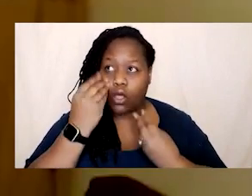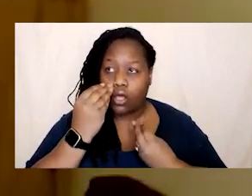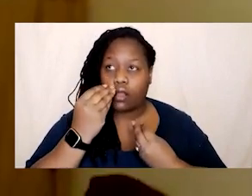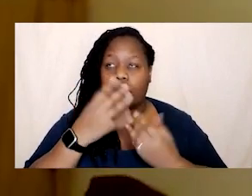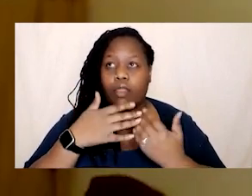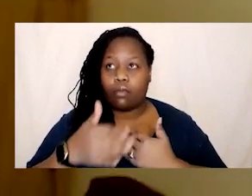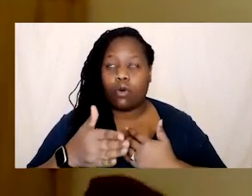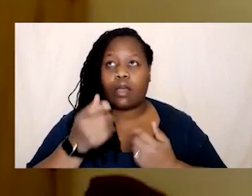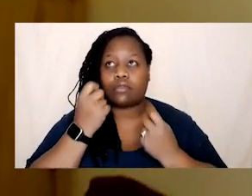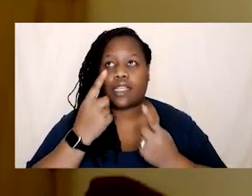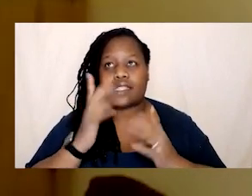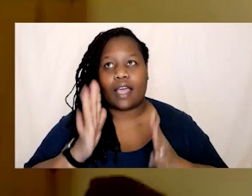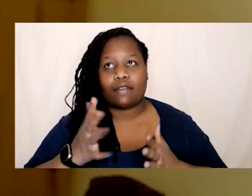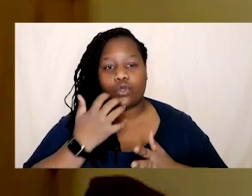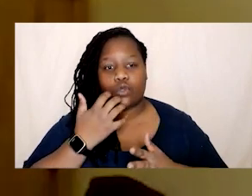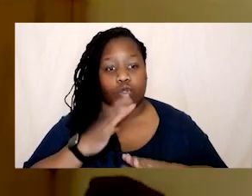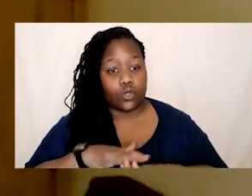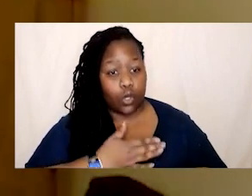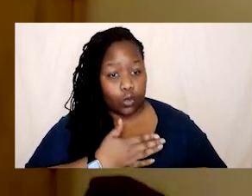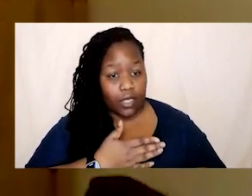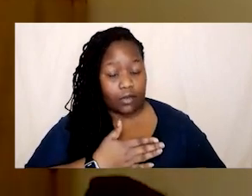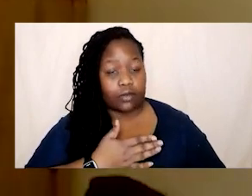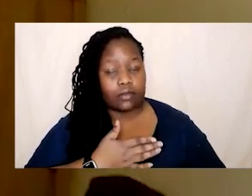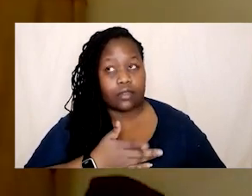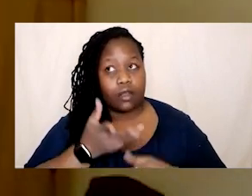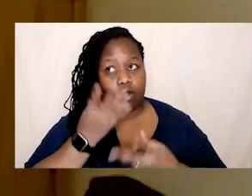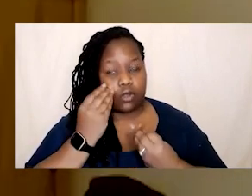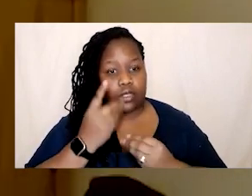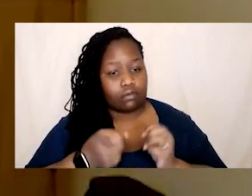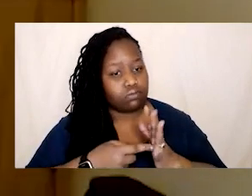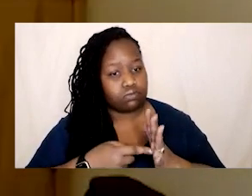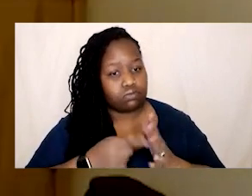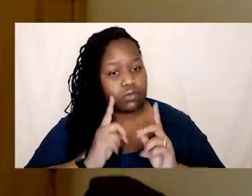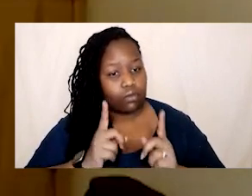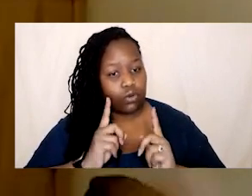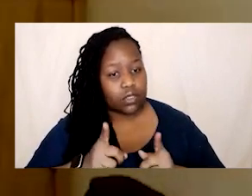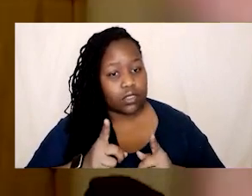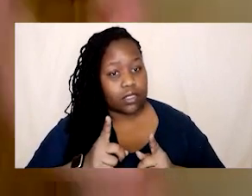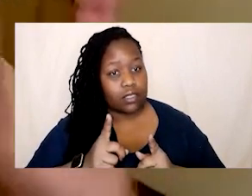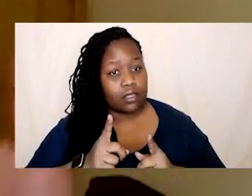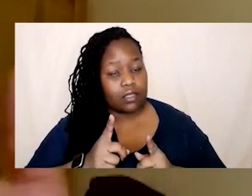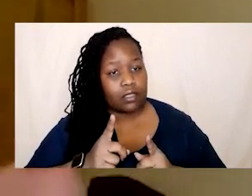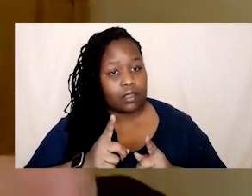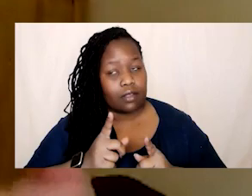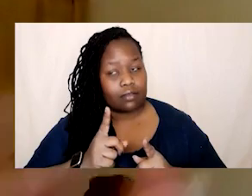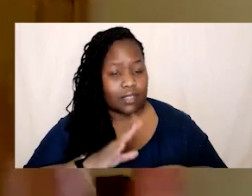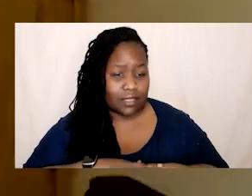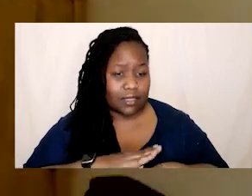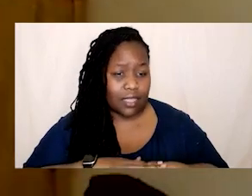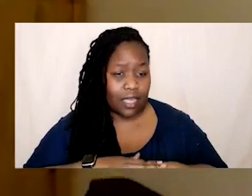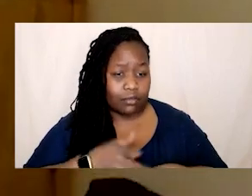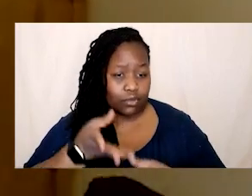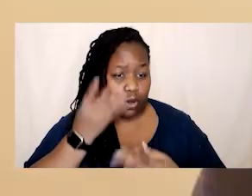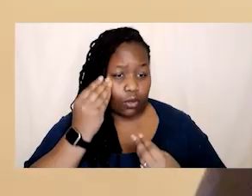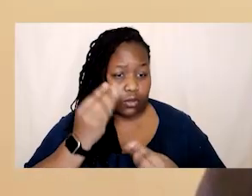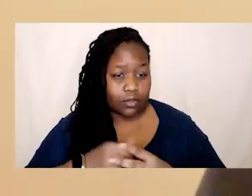i have to slow down and the more i learn the more i'm like learning is actually the most important part here and that takes time you know that takes a